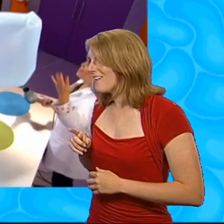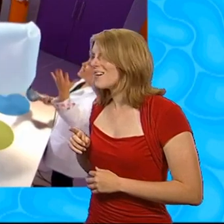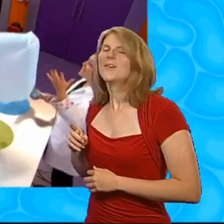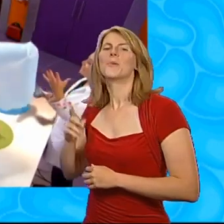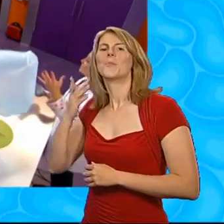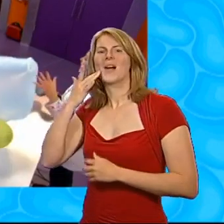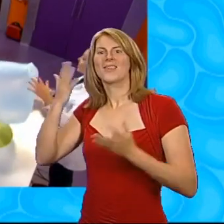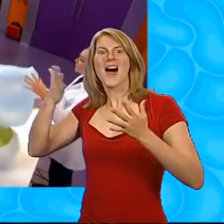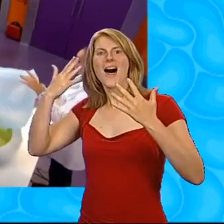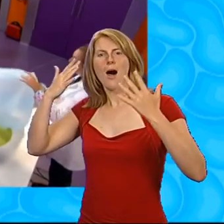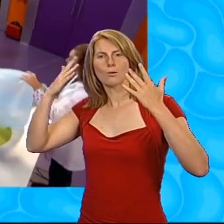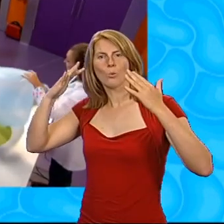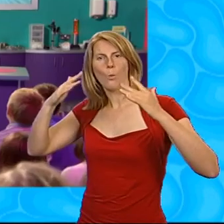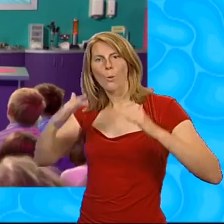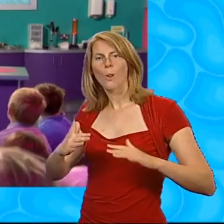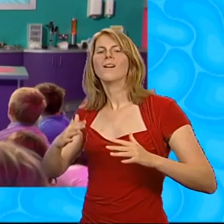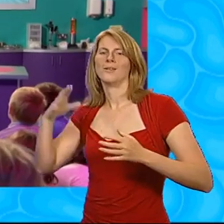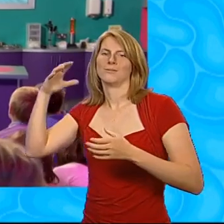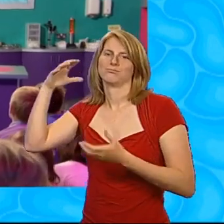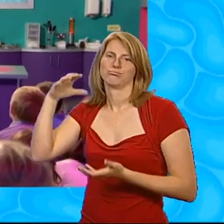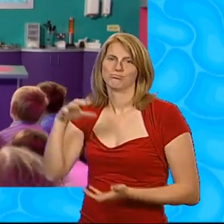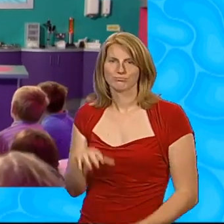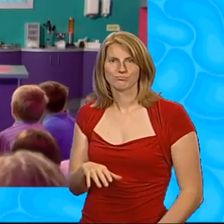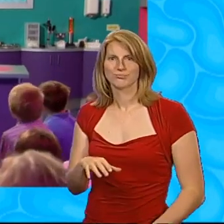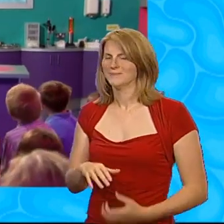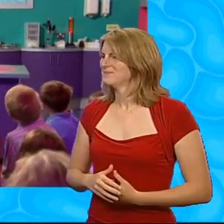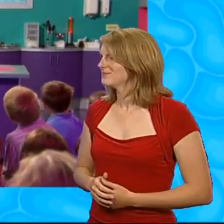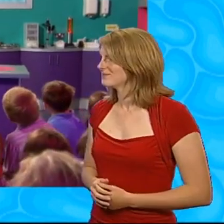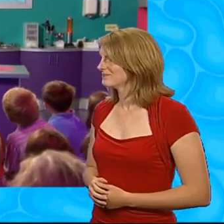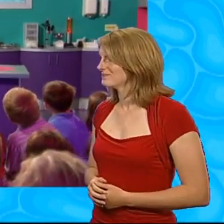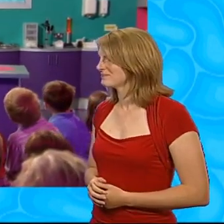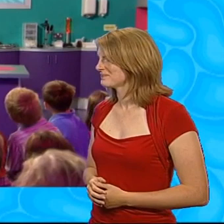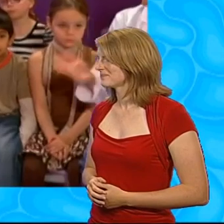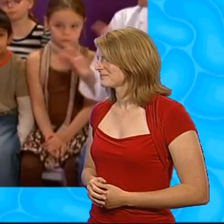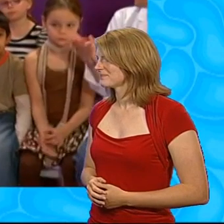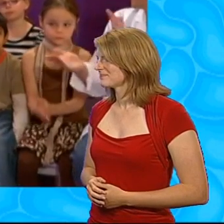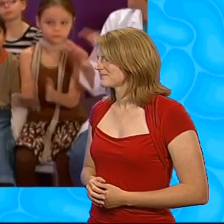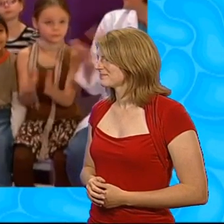and then the air gets cooler, gets heavier and comes back down to ground